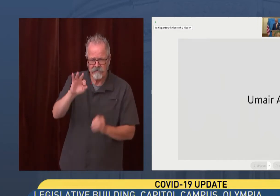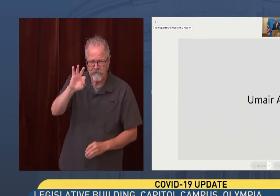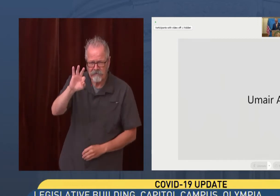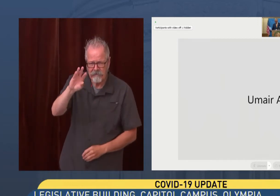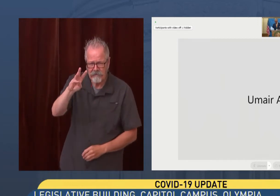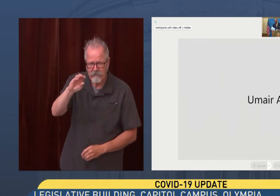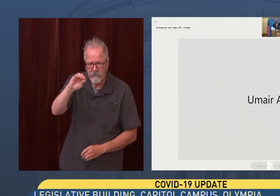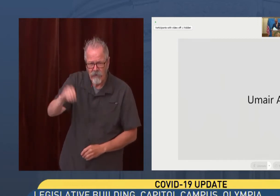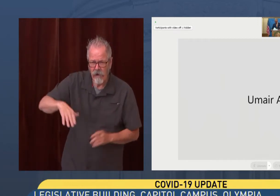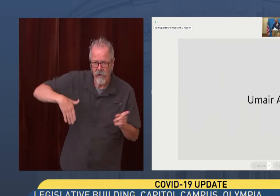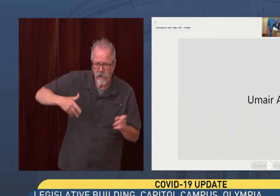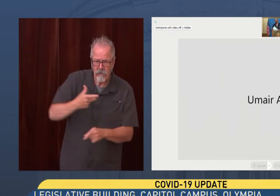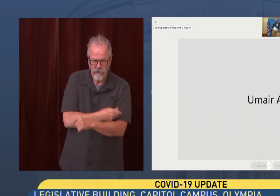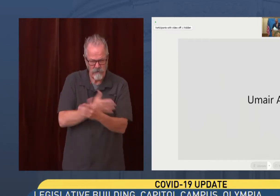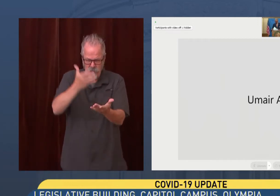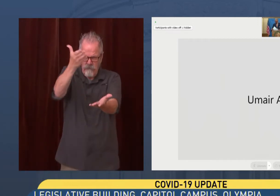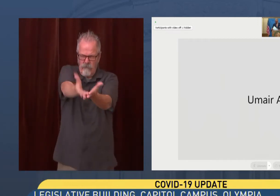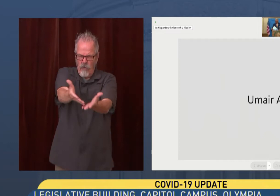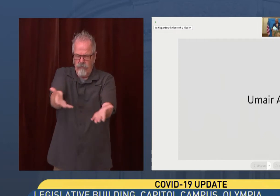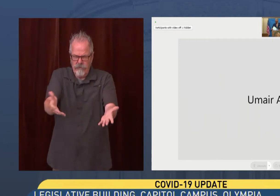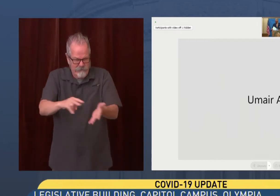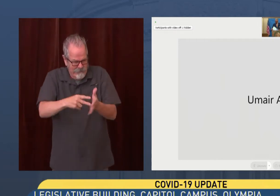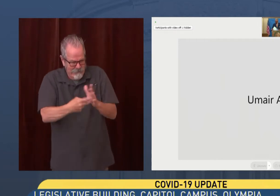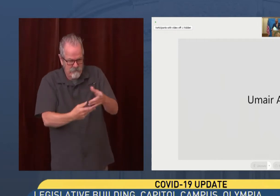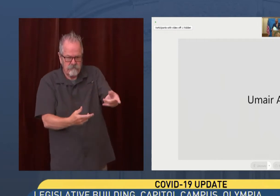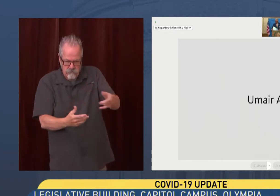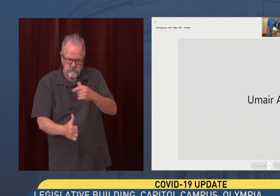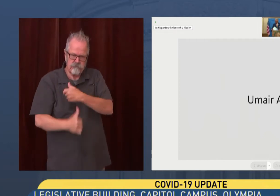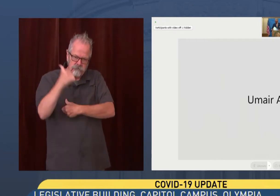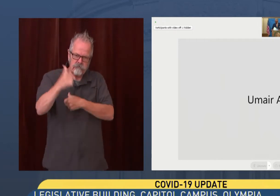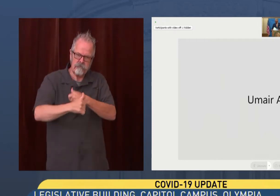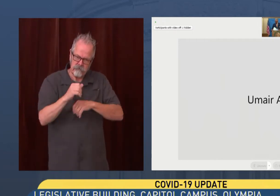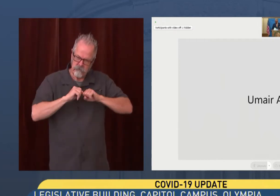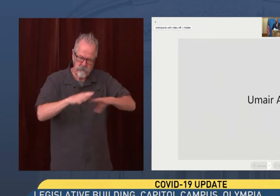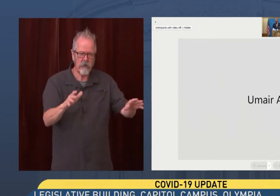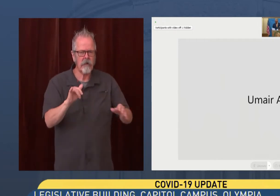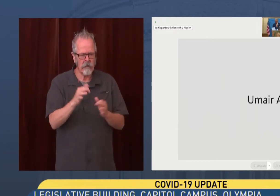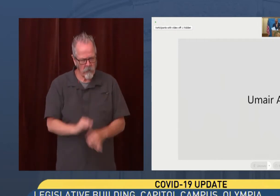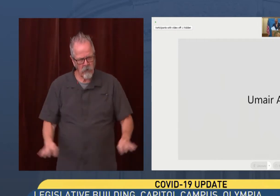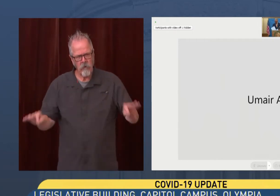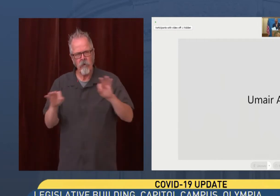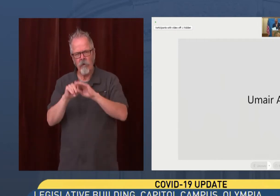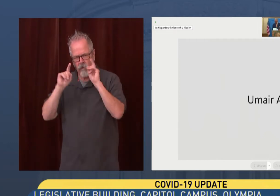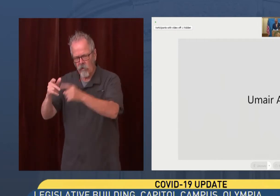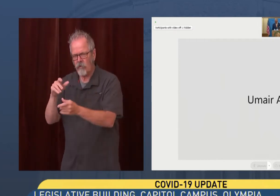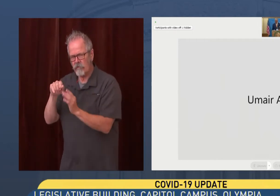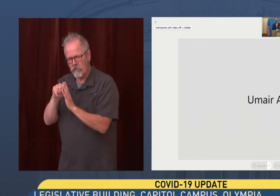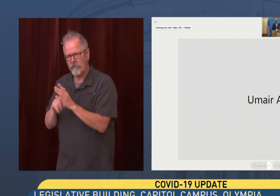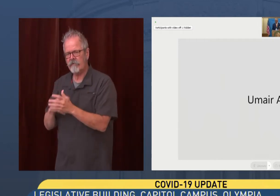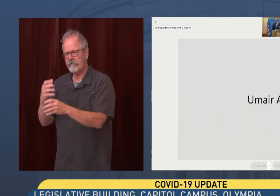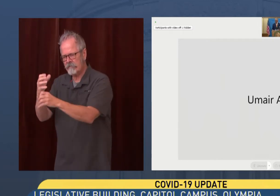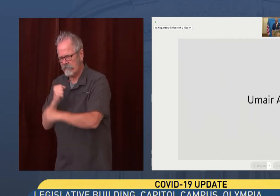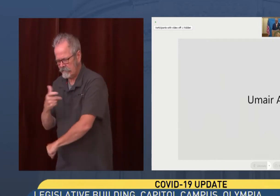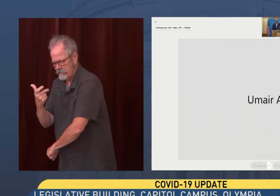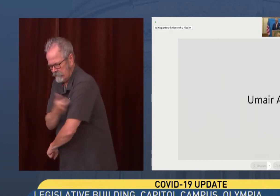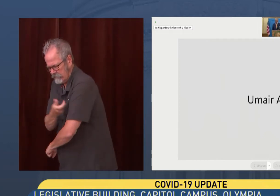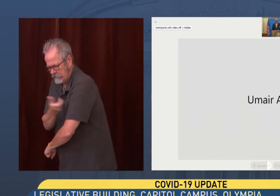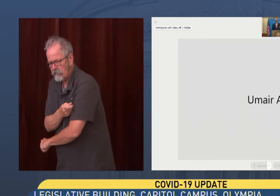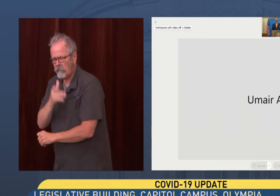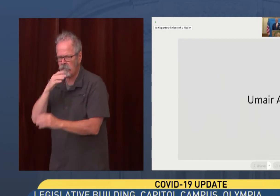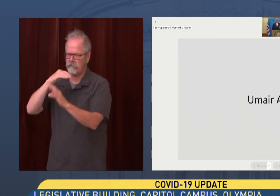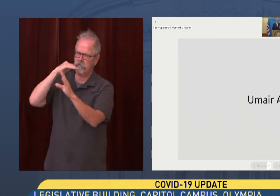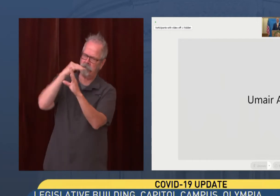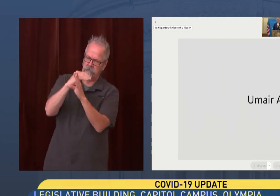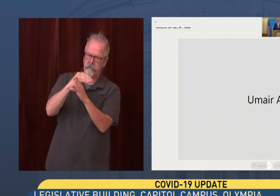all of us to get vaccinated. It is absolutely critical that we do this across the state, but we're also very concerned about our children. And